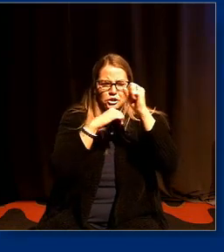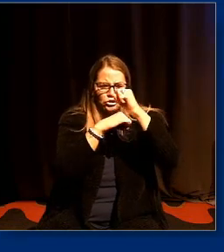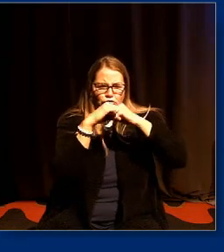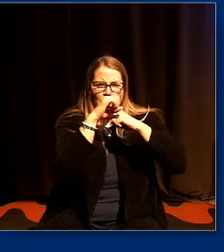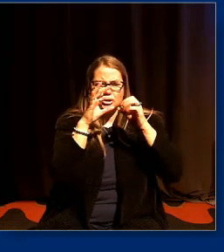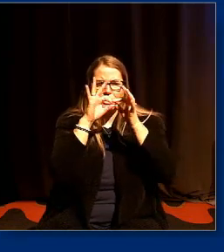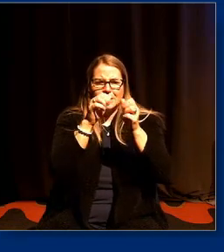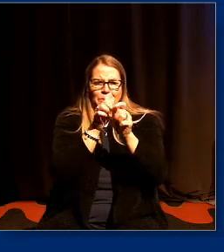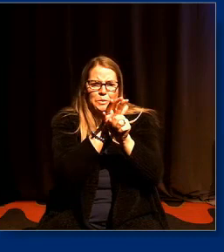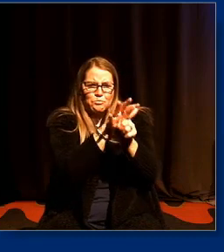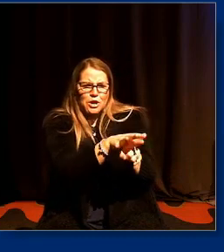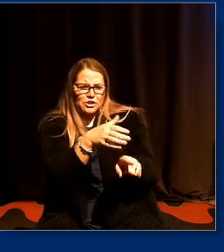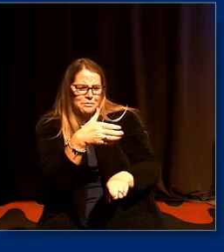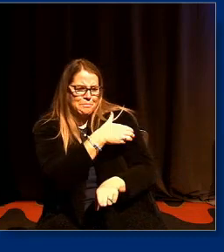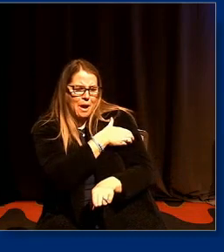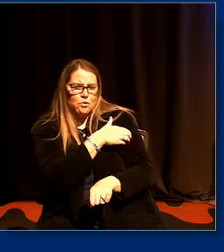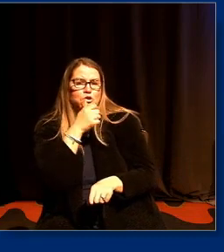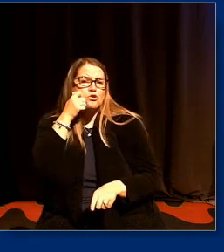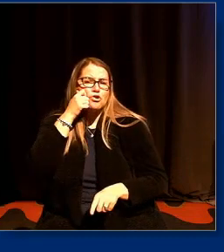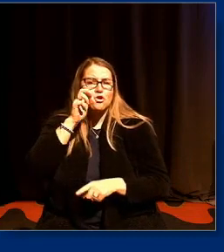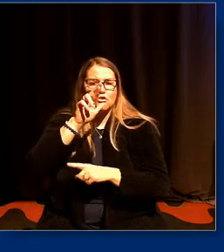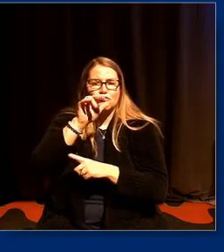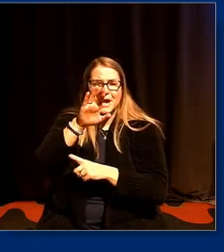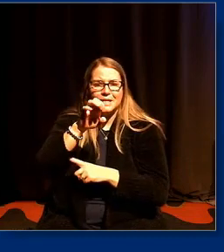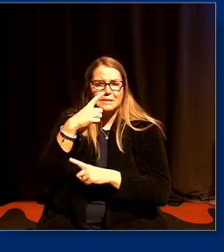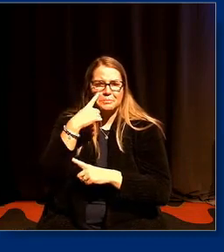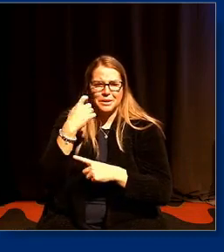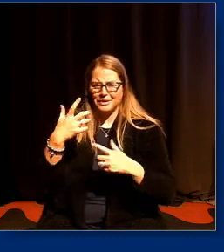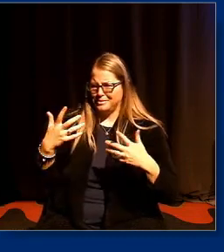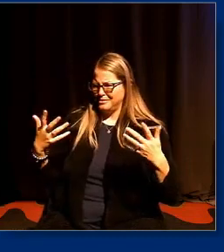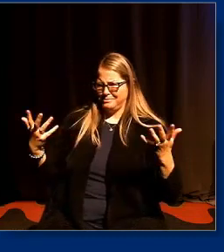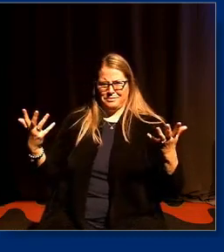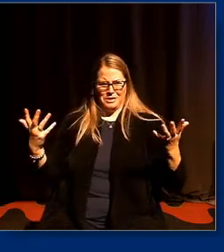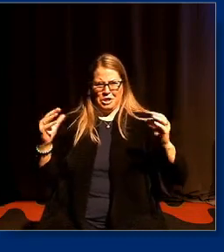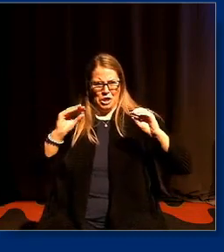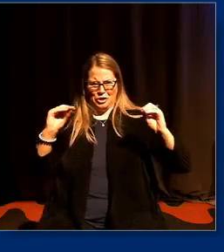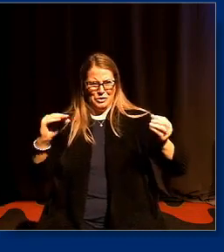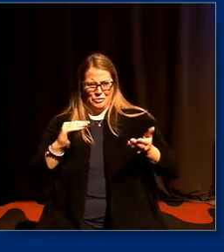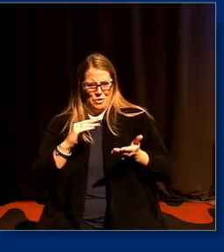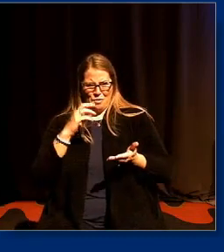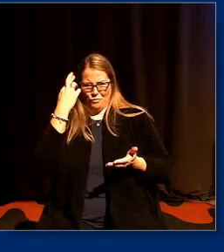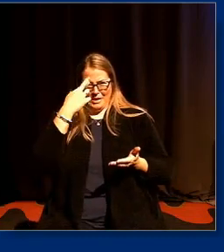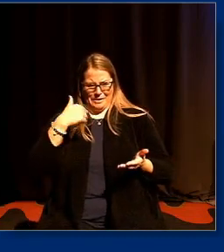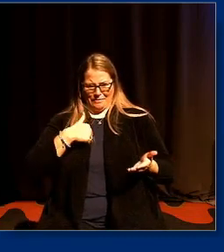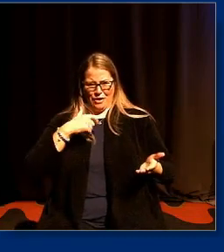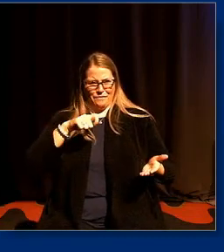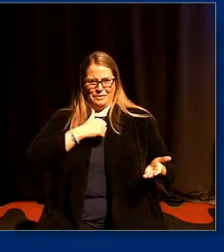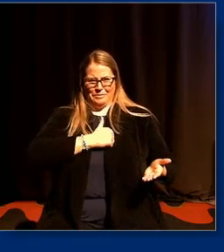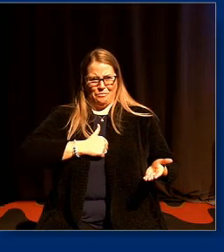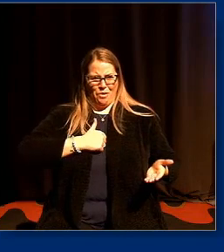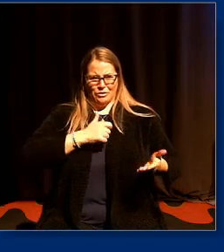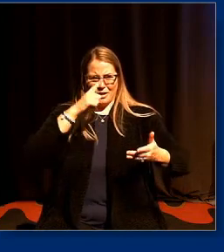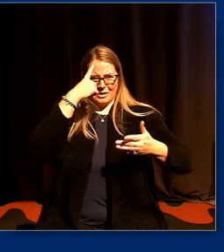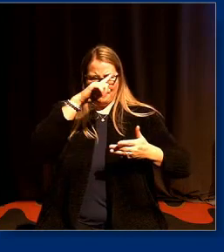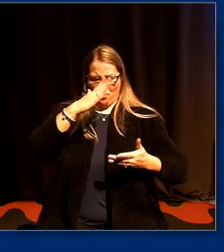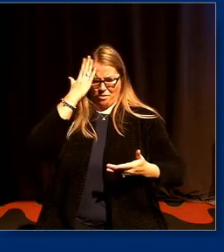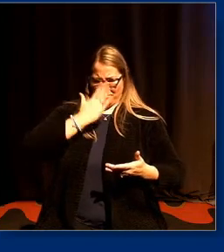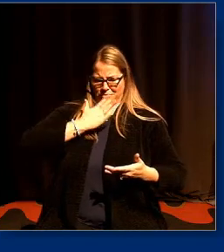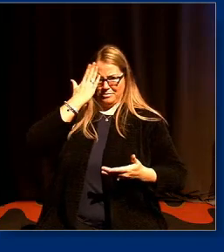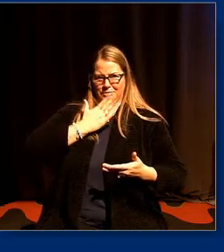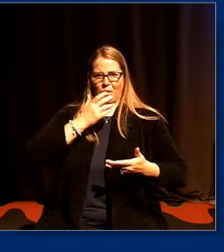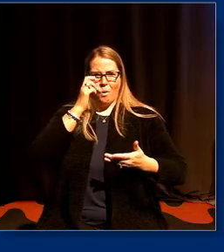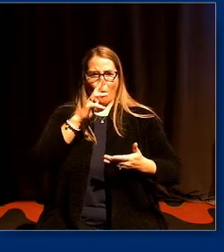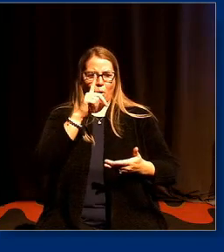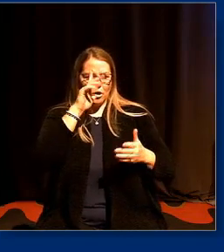race because they were unapologetic in saying we are about racism focusing on racism